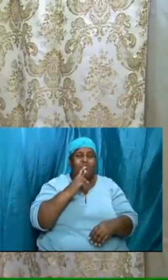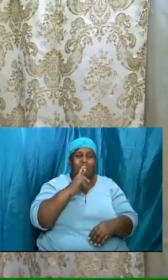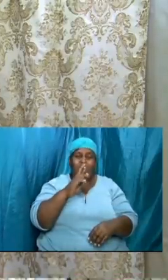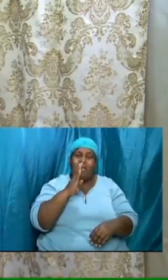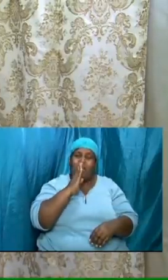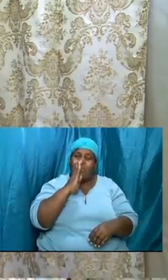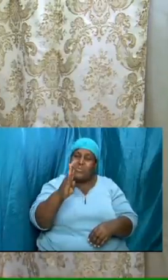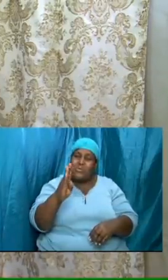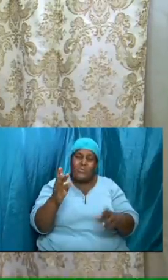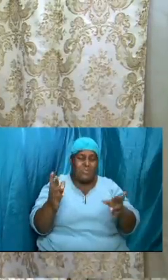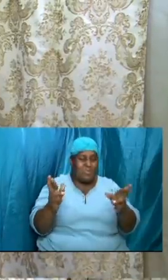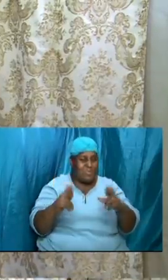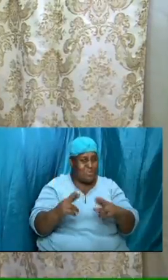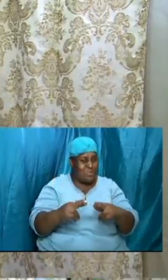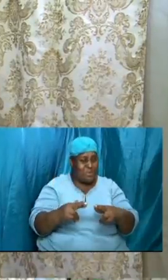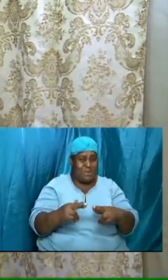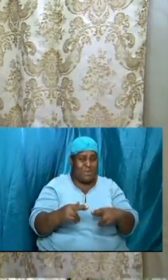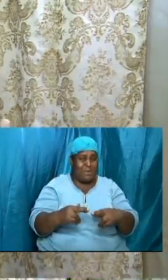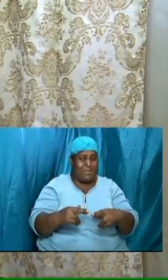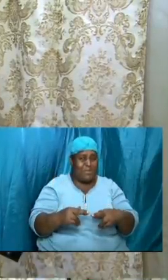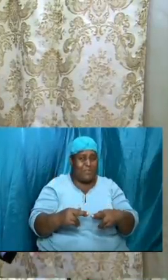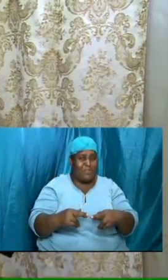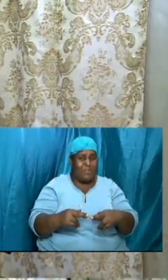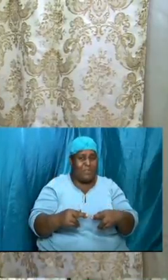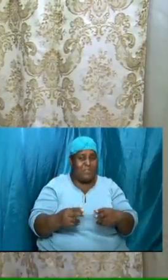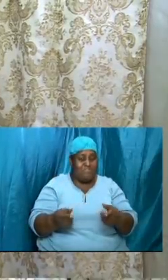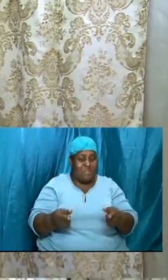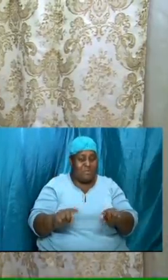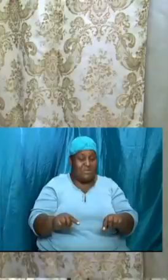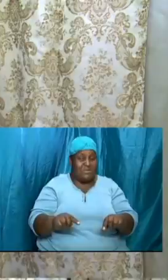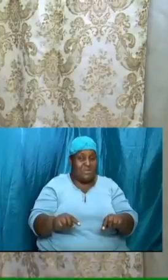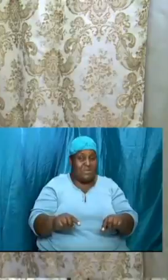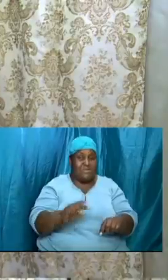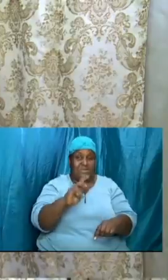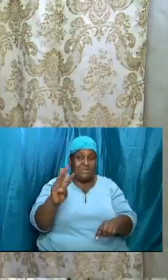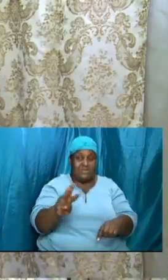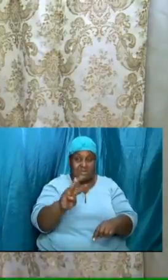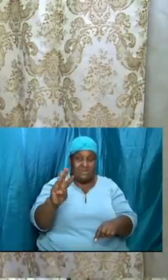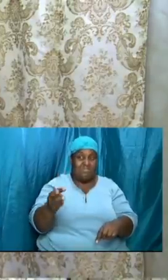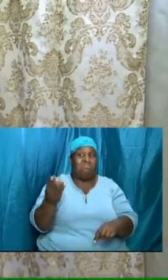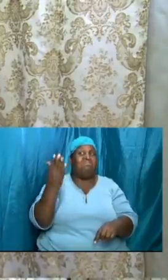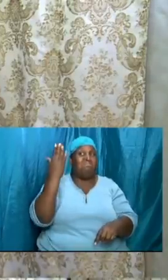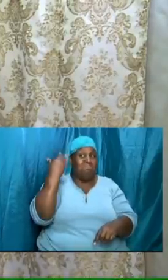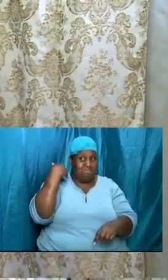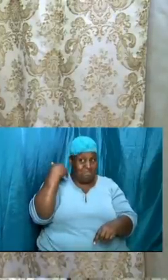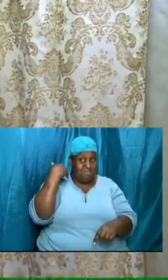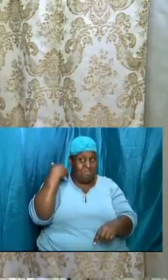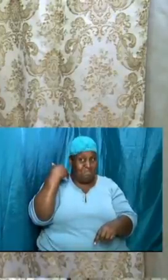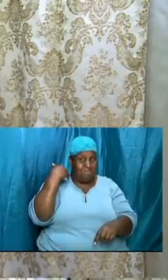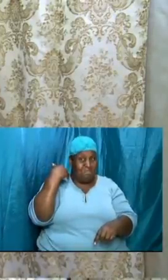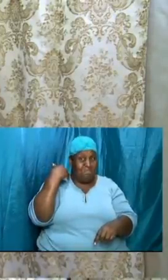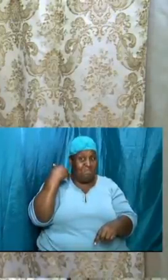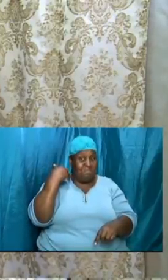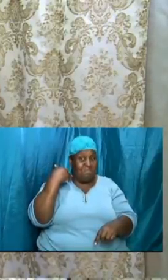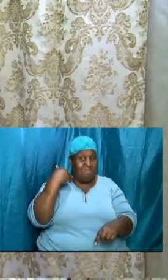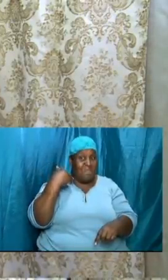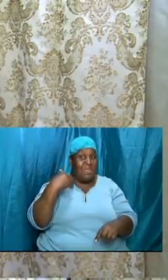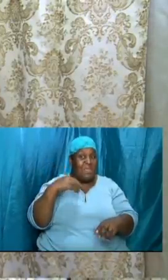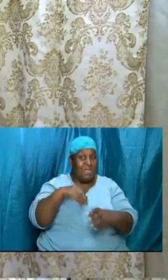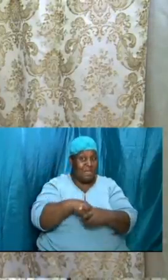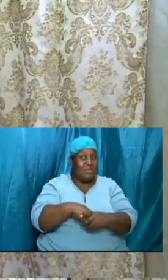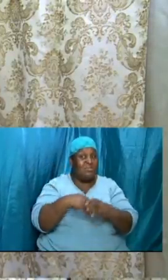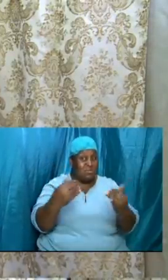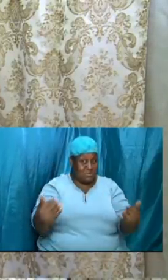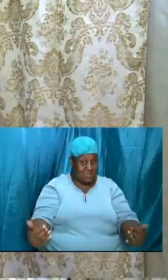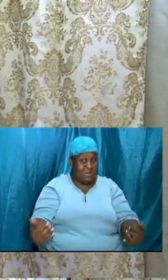and so since last week right into today questions have still been coming in